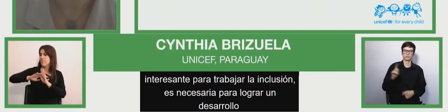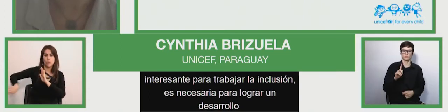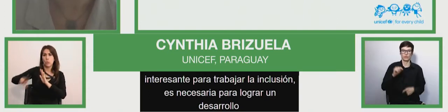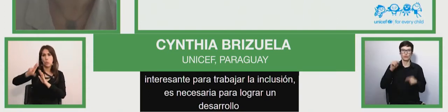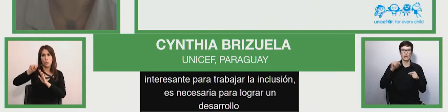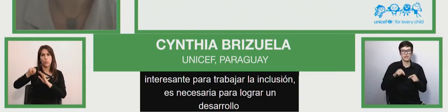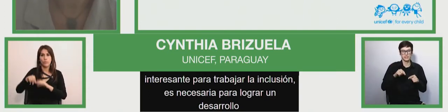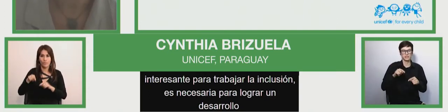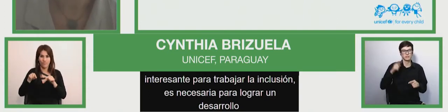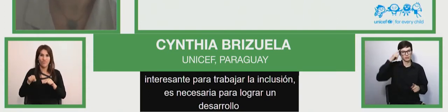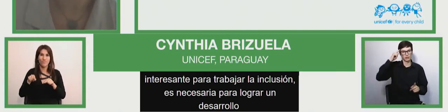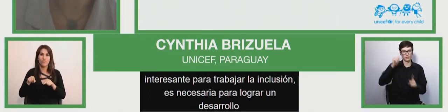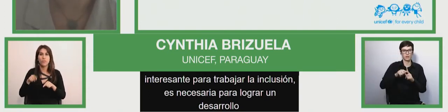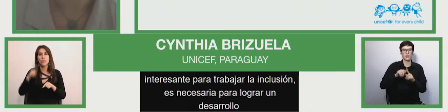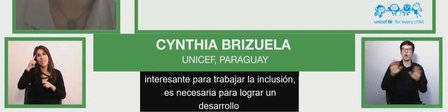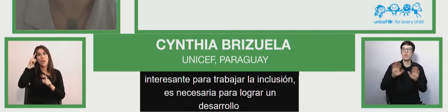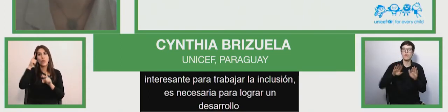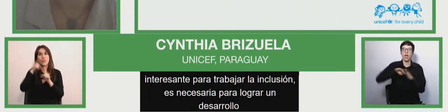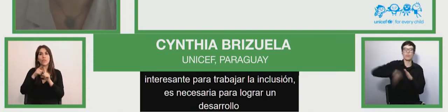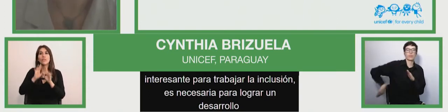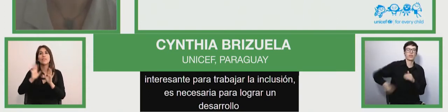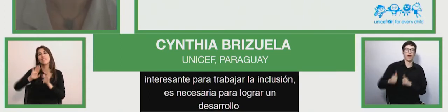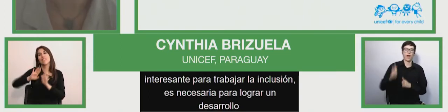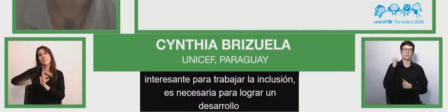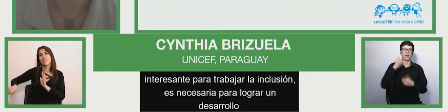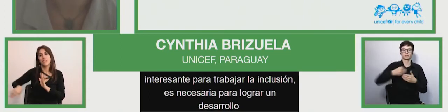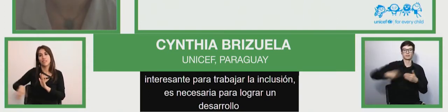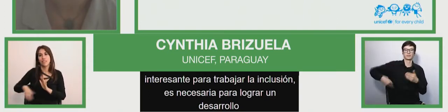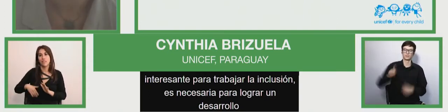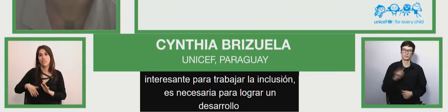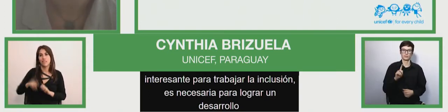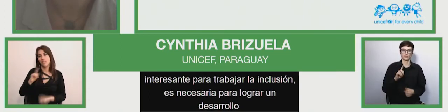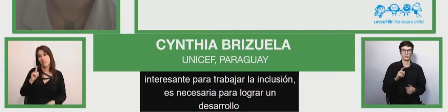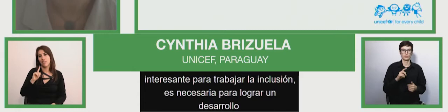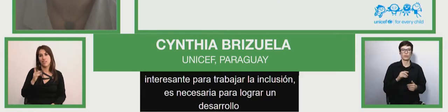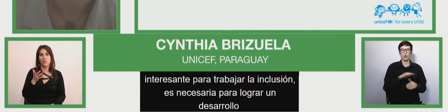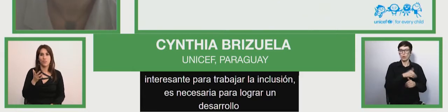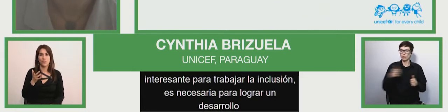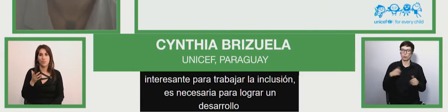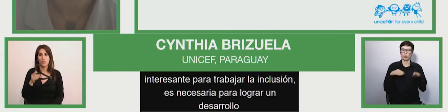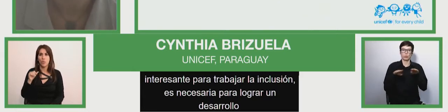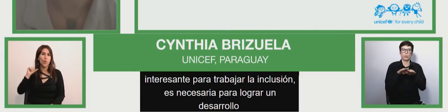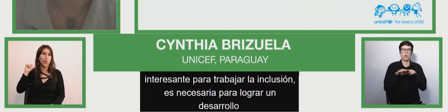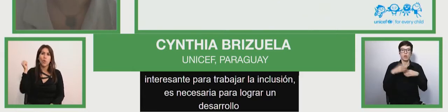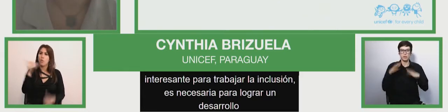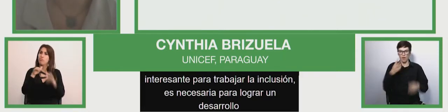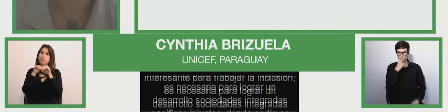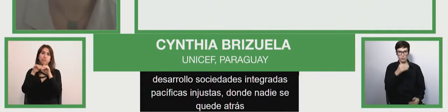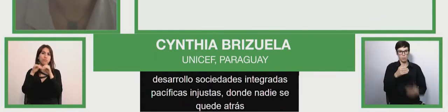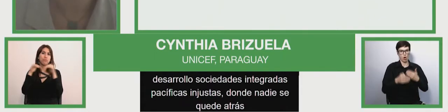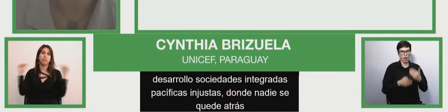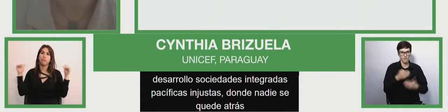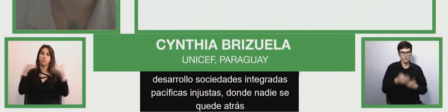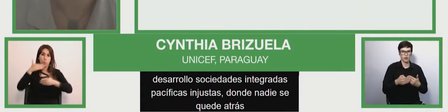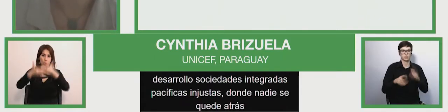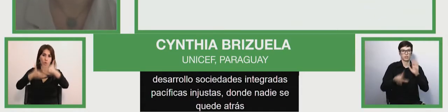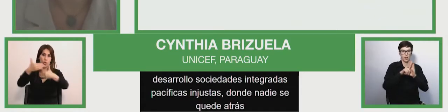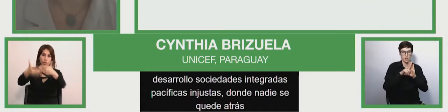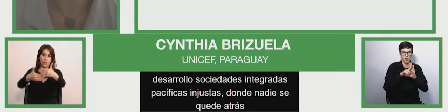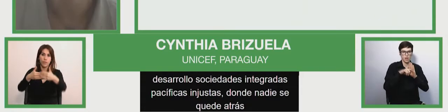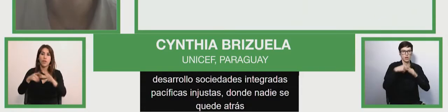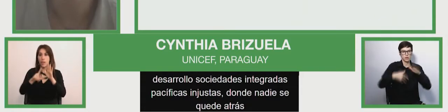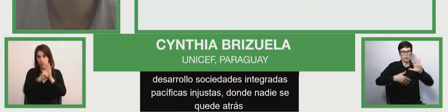the that is the what we have to say no one's left behind the progress made in regions national